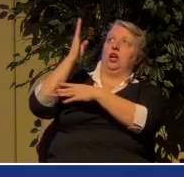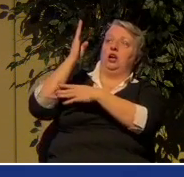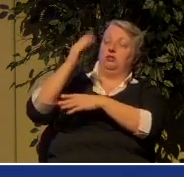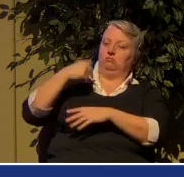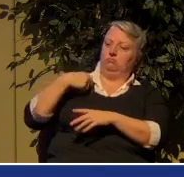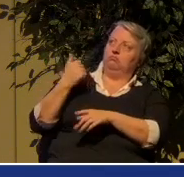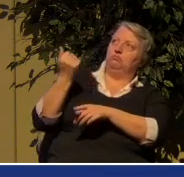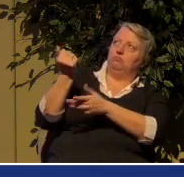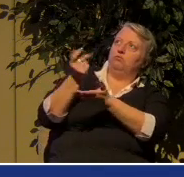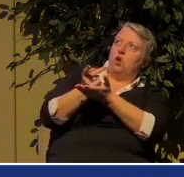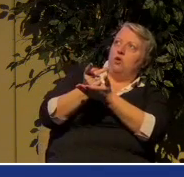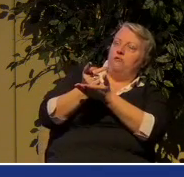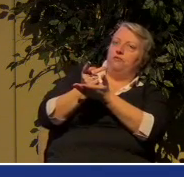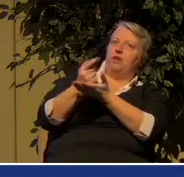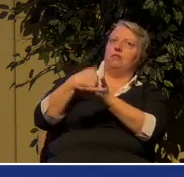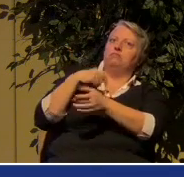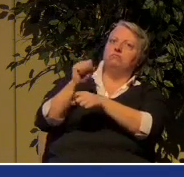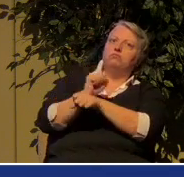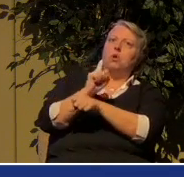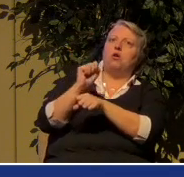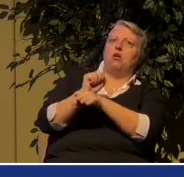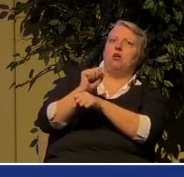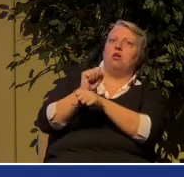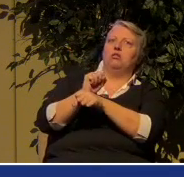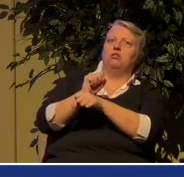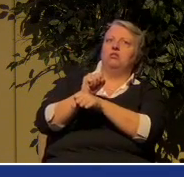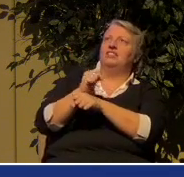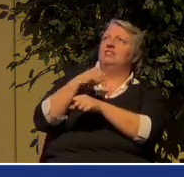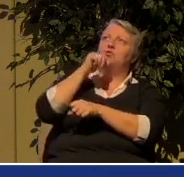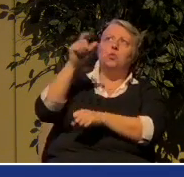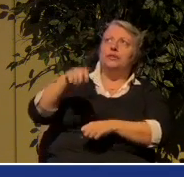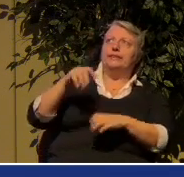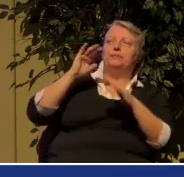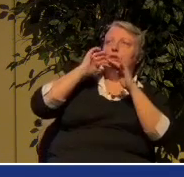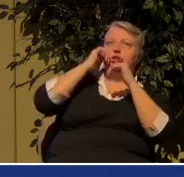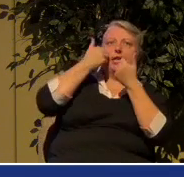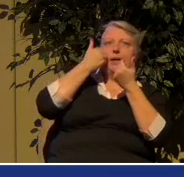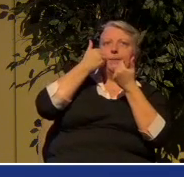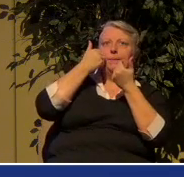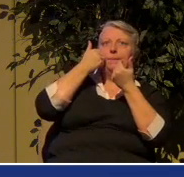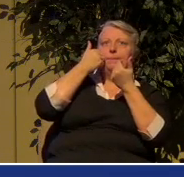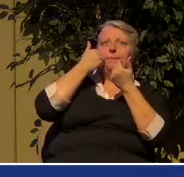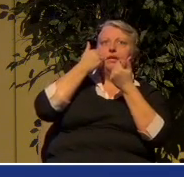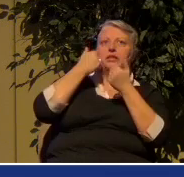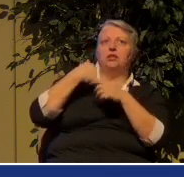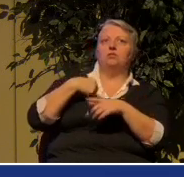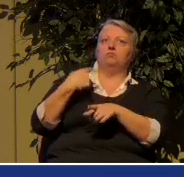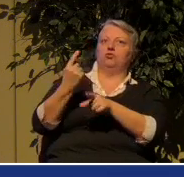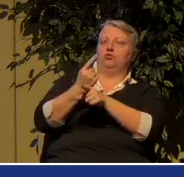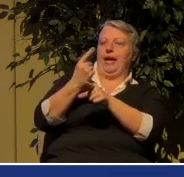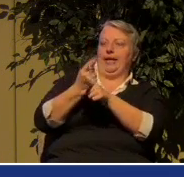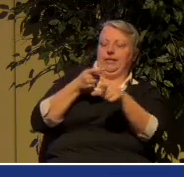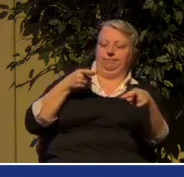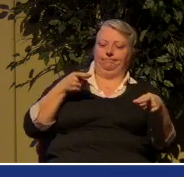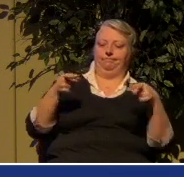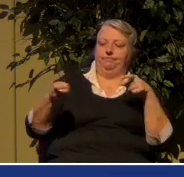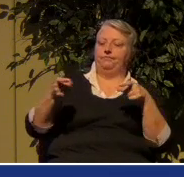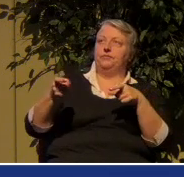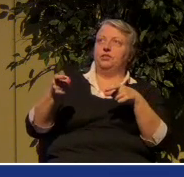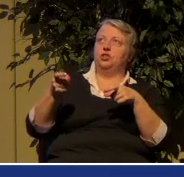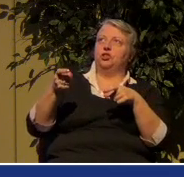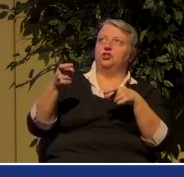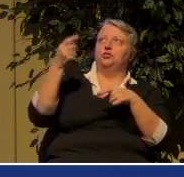a workman who does not need to be ashamed and who correctly handles